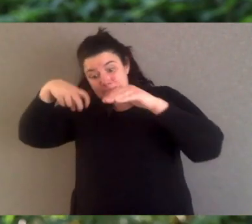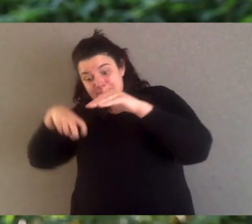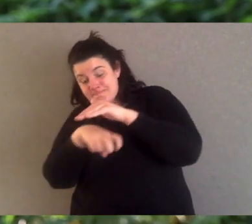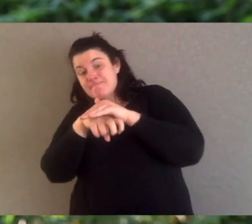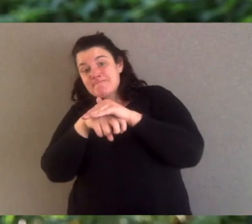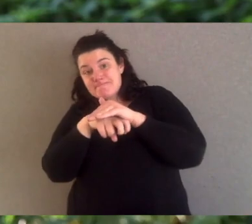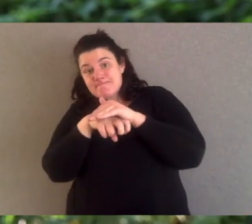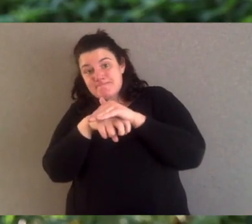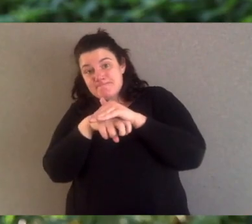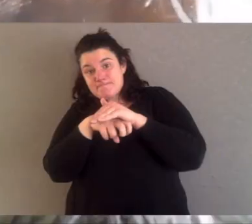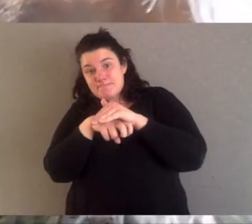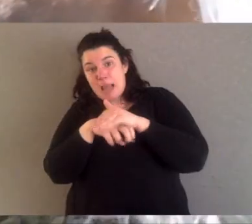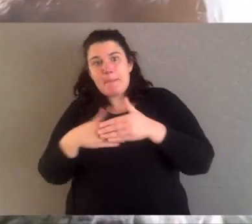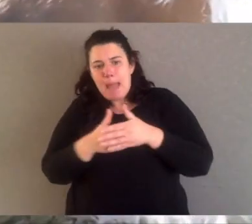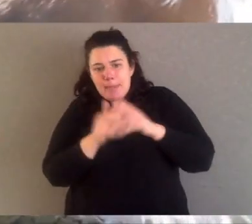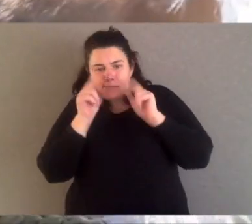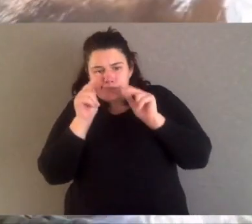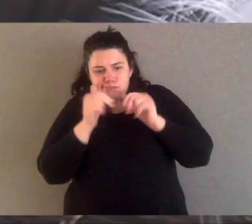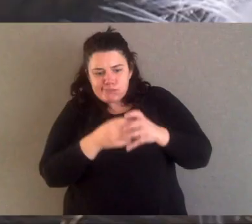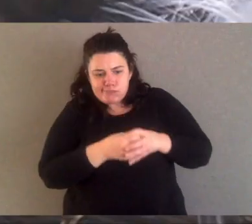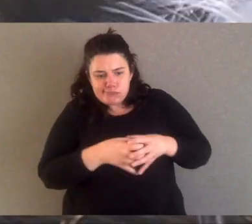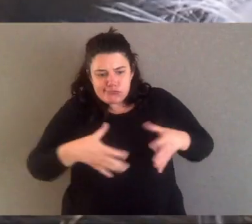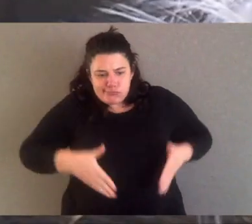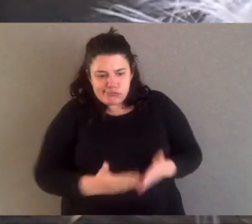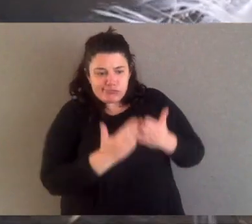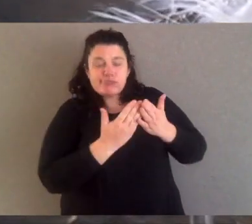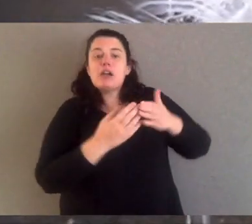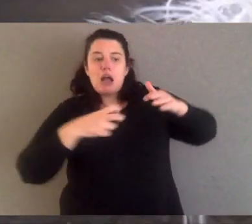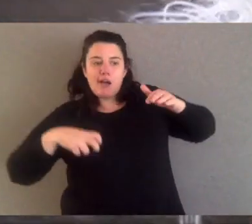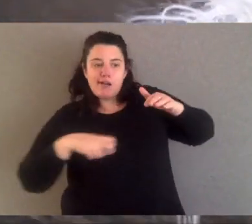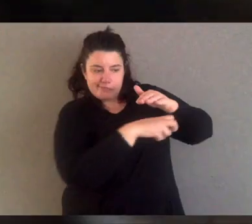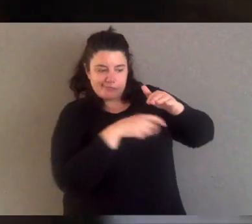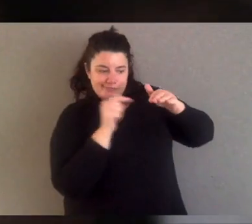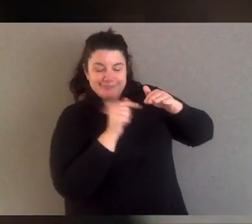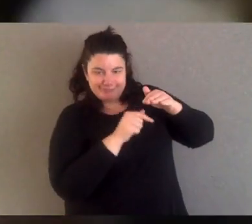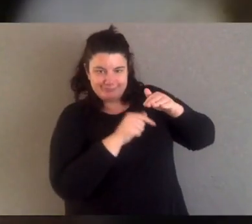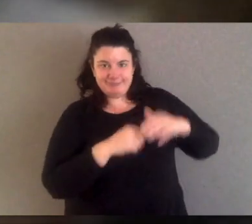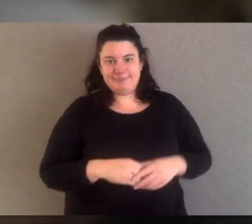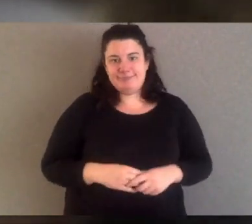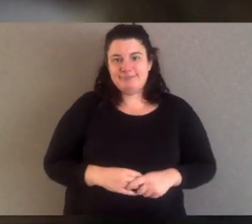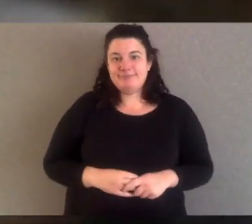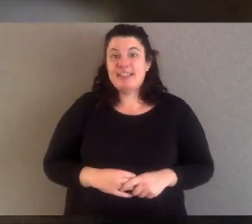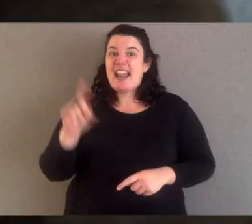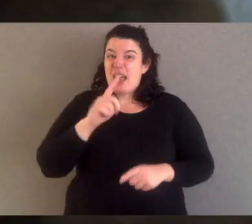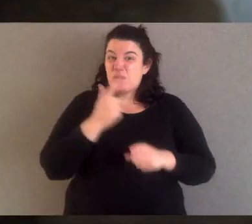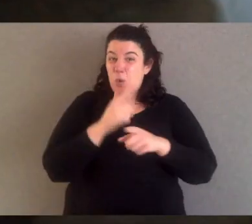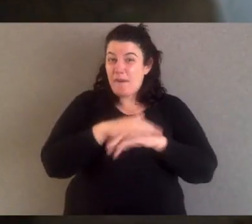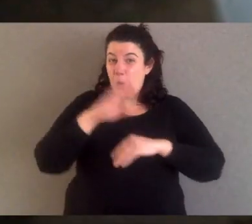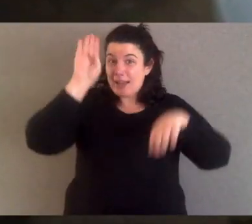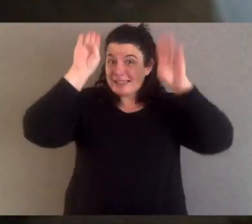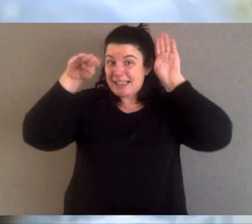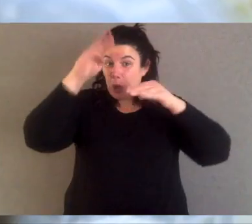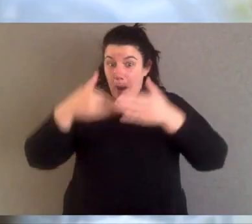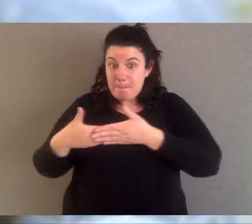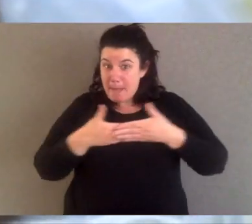underground when mum has given birth. Let's talk about dingo puppies. Now they are different from domestic dogs too. Now